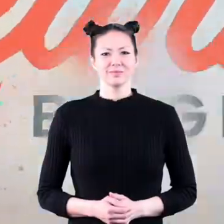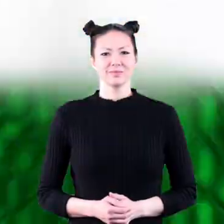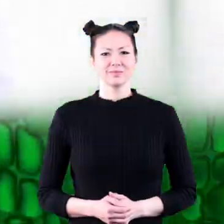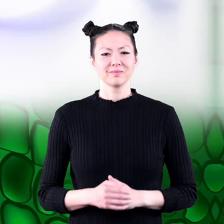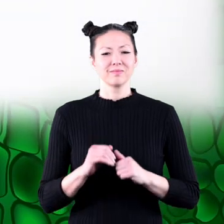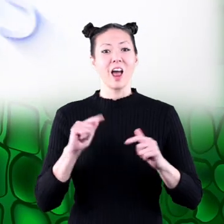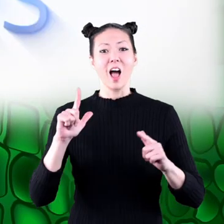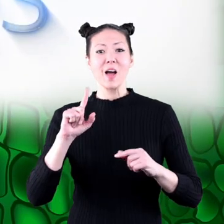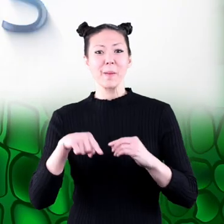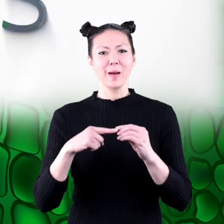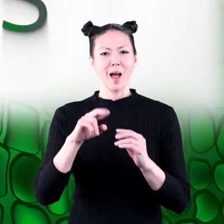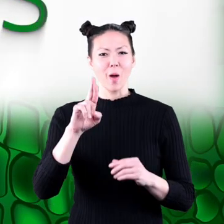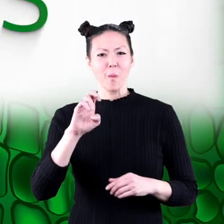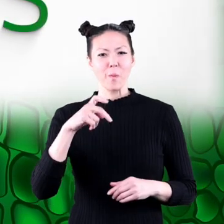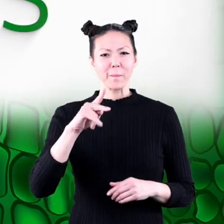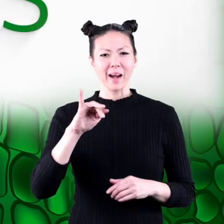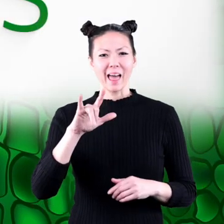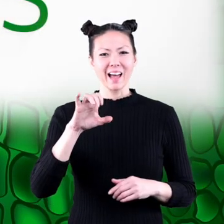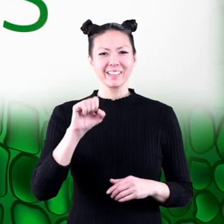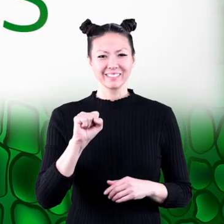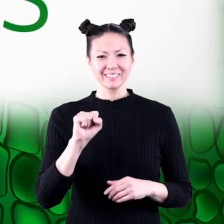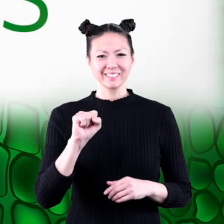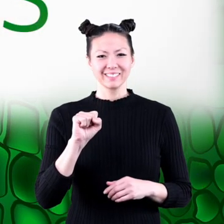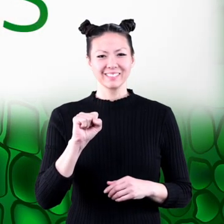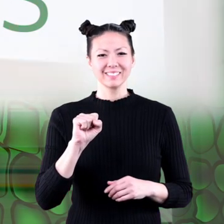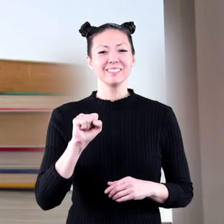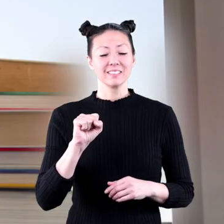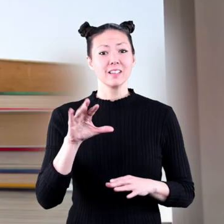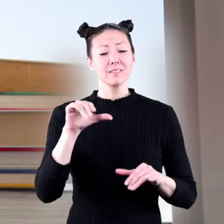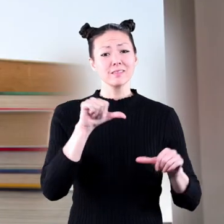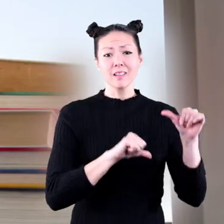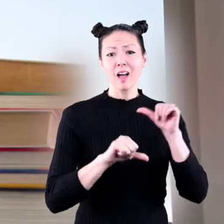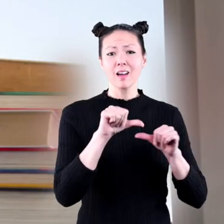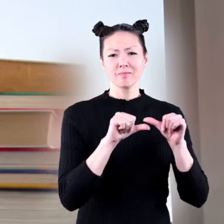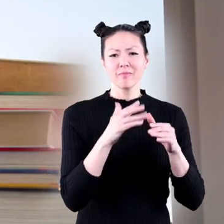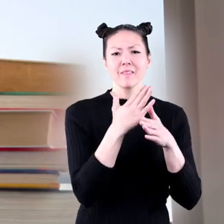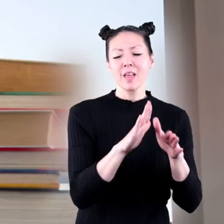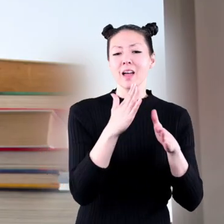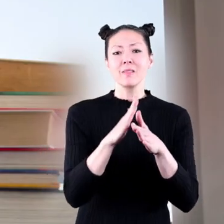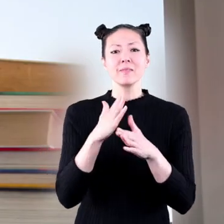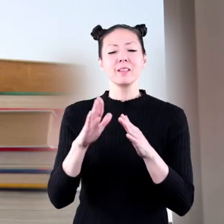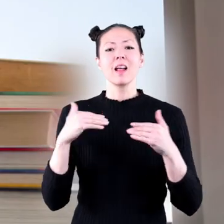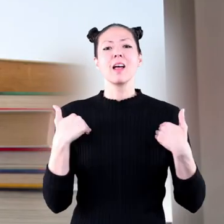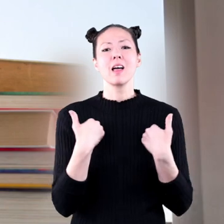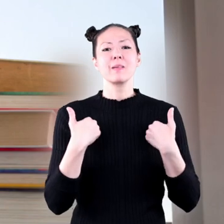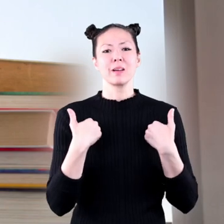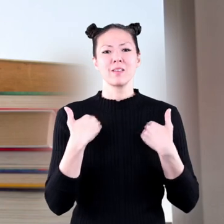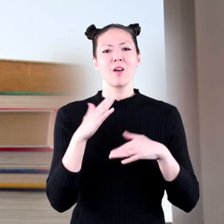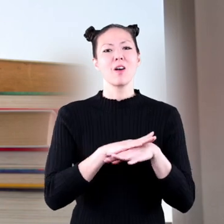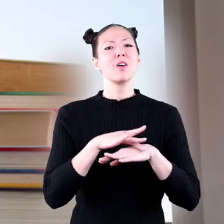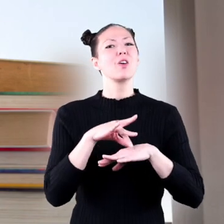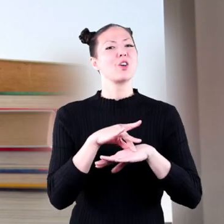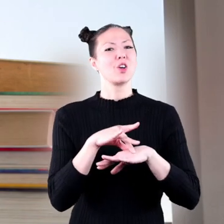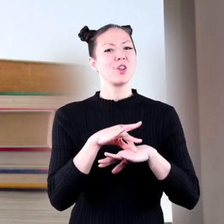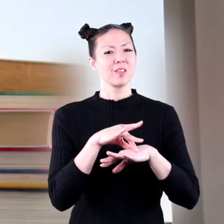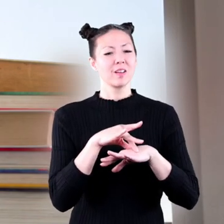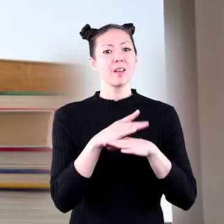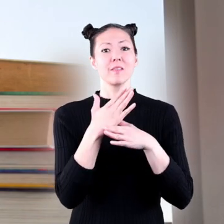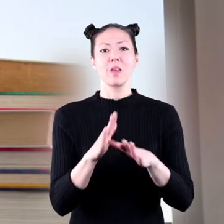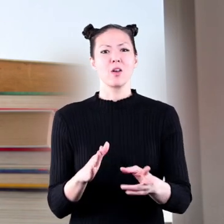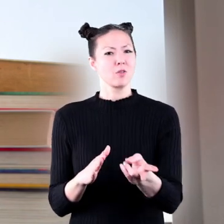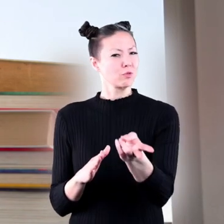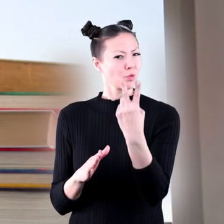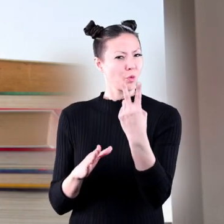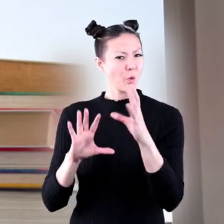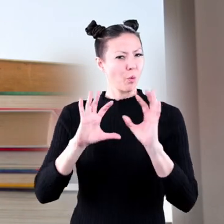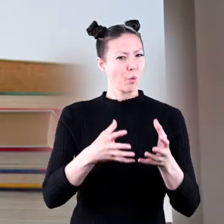All About Reptiles Scientists have divided all animals on Earth into